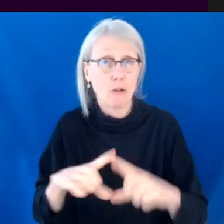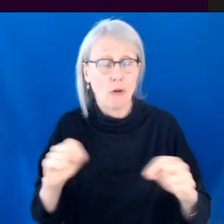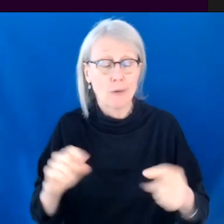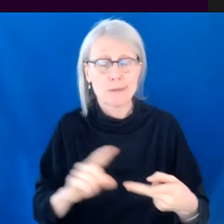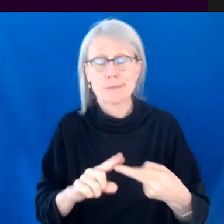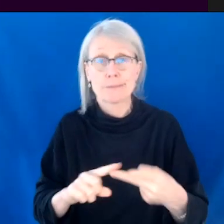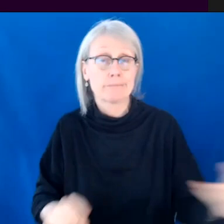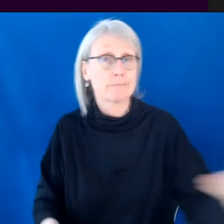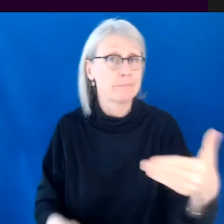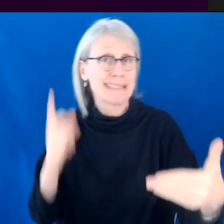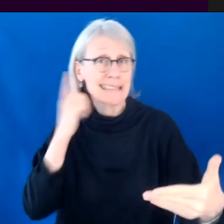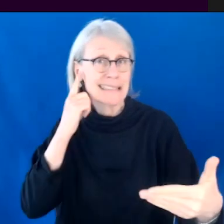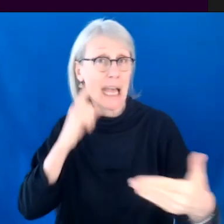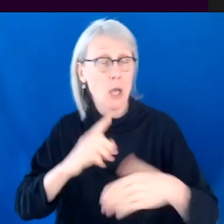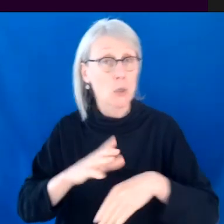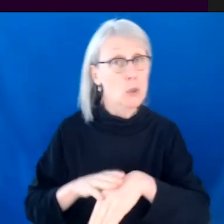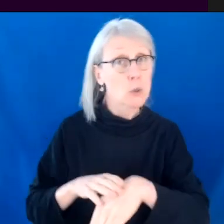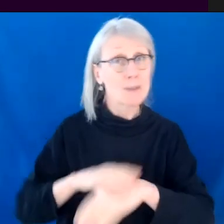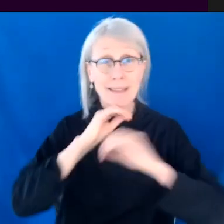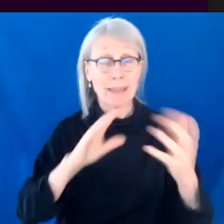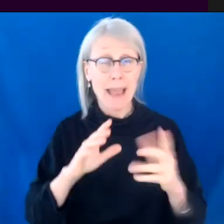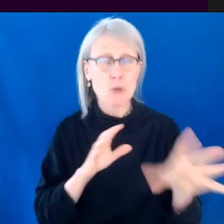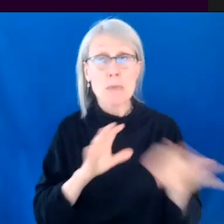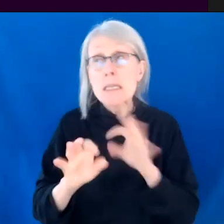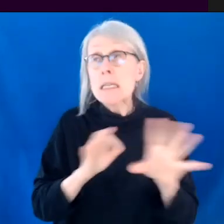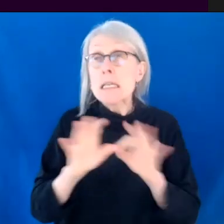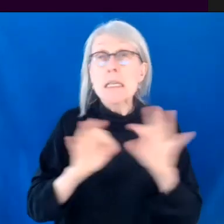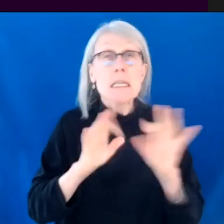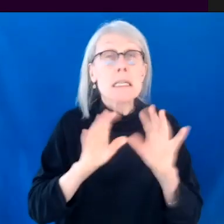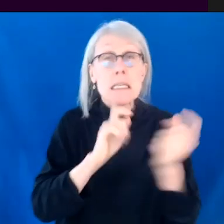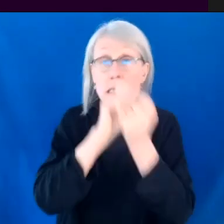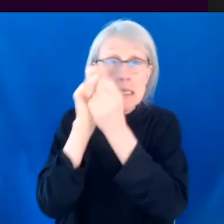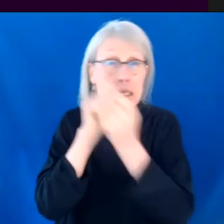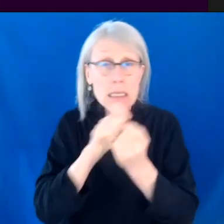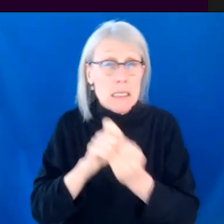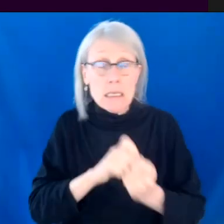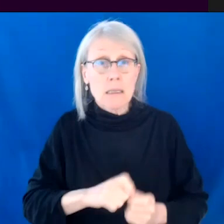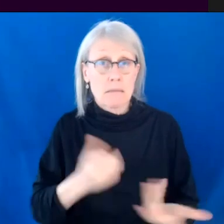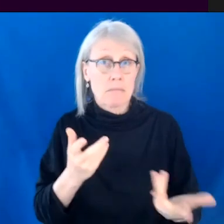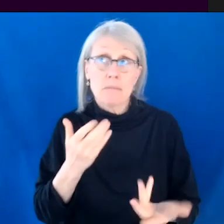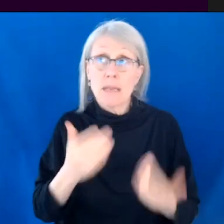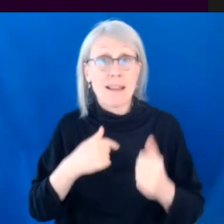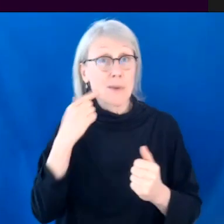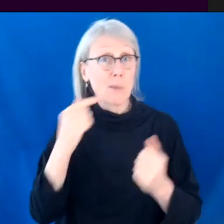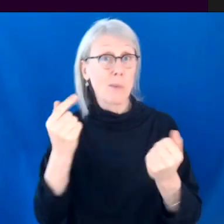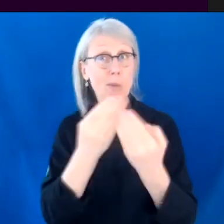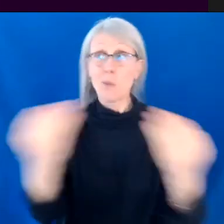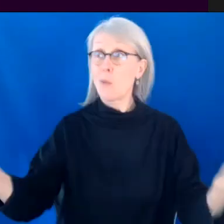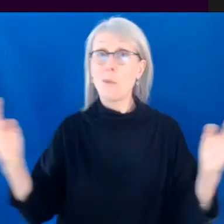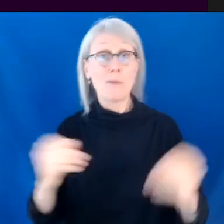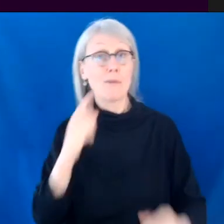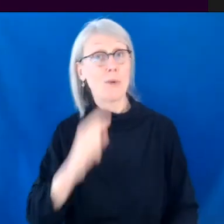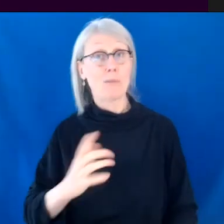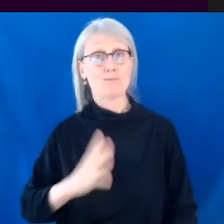There's just nothing. So you're really choosing every detail. And, you know, people will talk about this. You're choosing the wallpaper in like the living